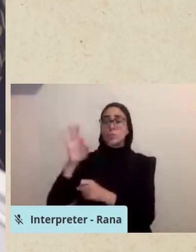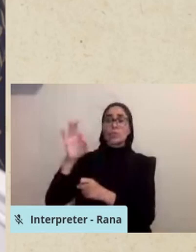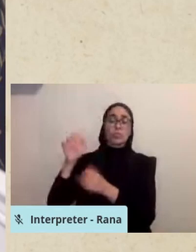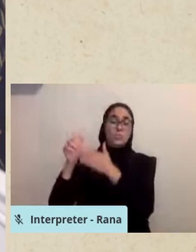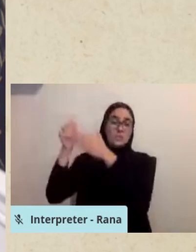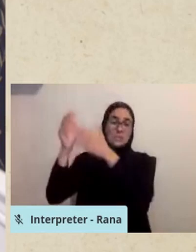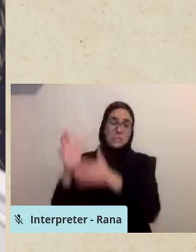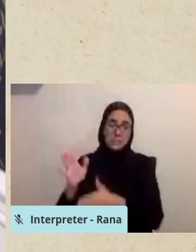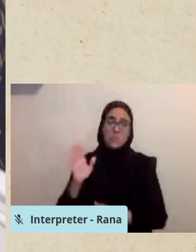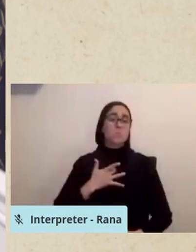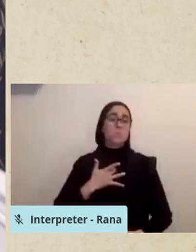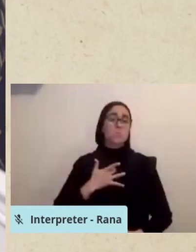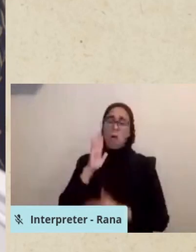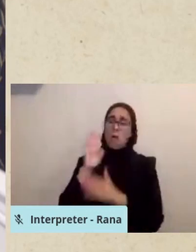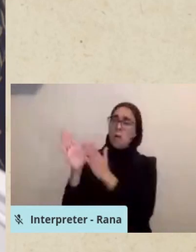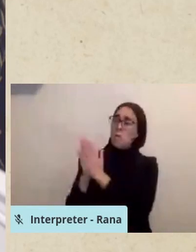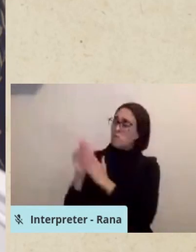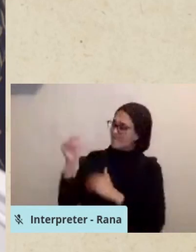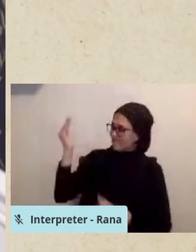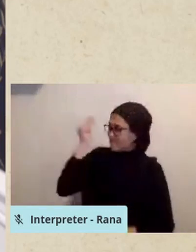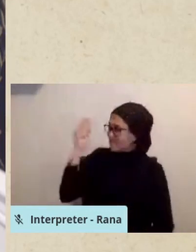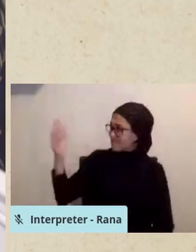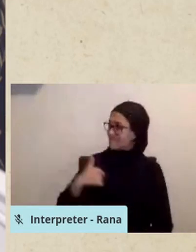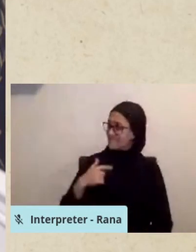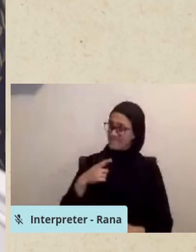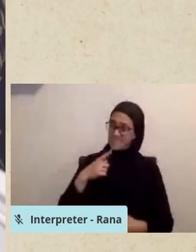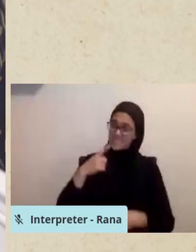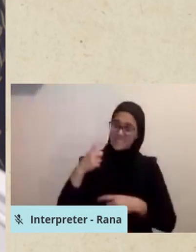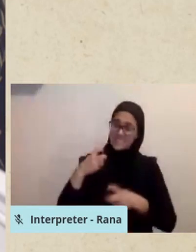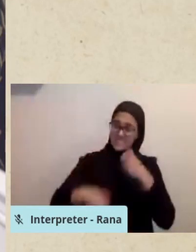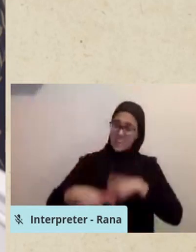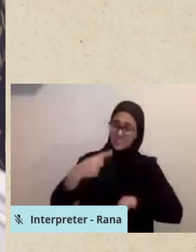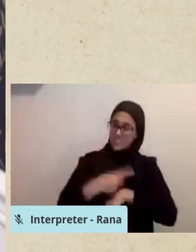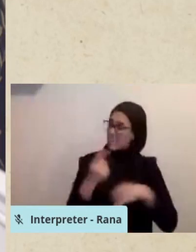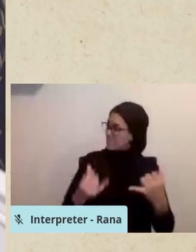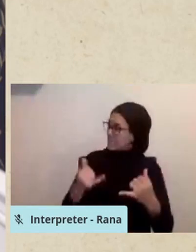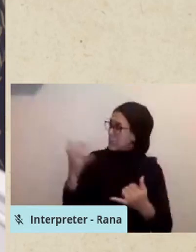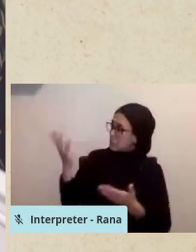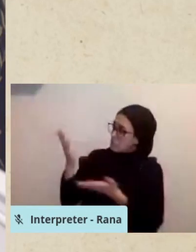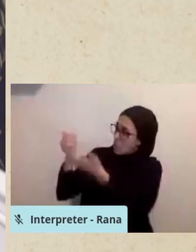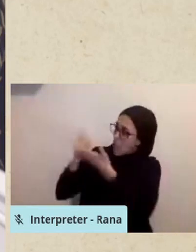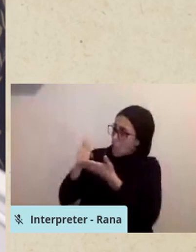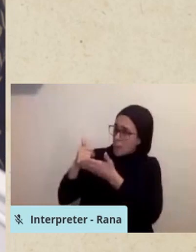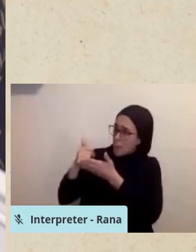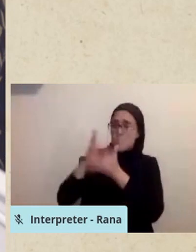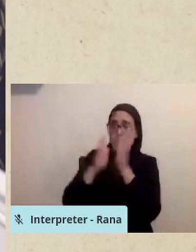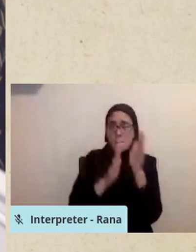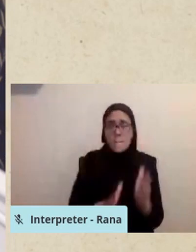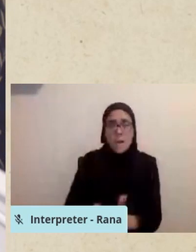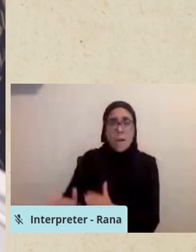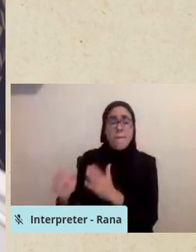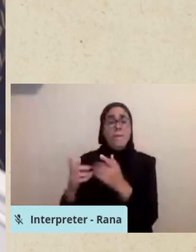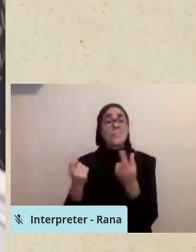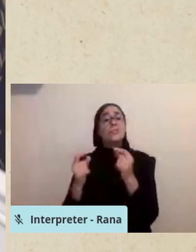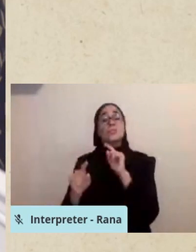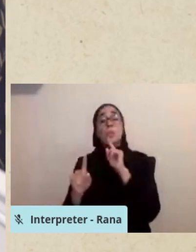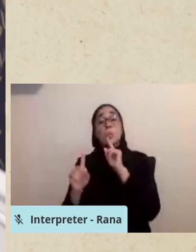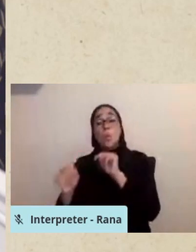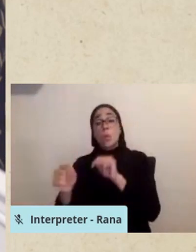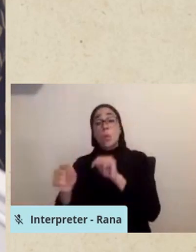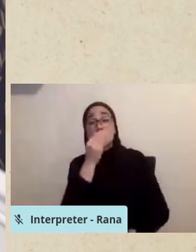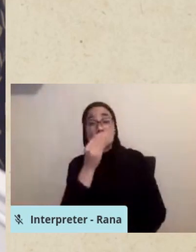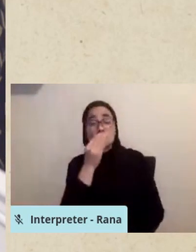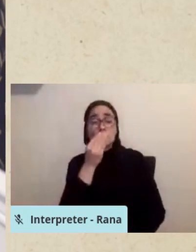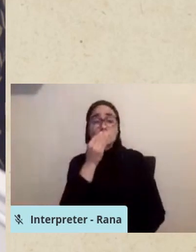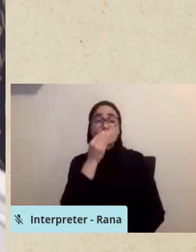they could prepare for it a little bit by ordering lunch, takeout